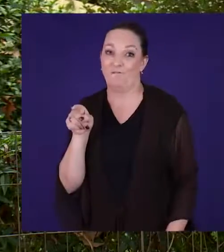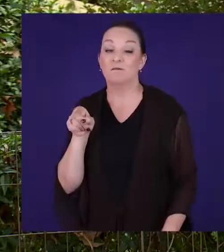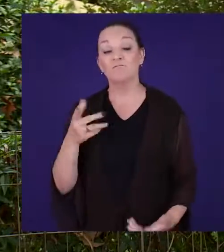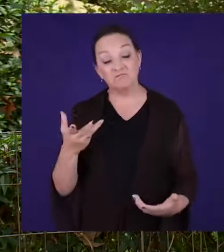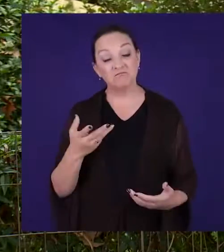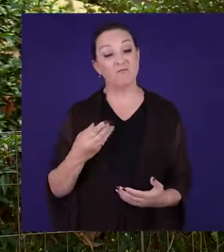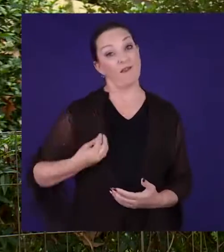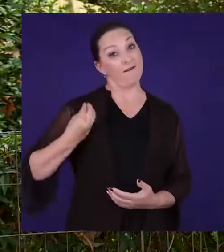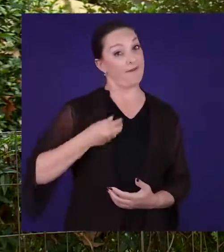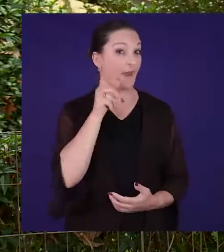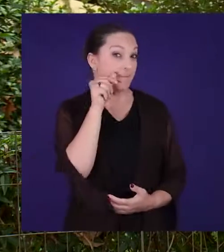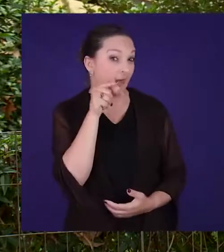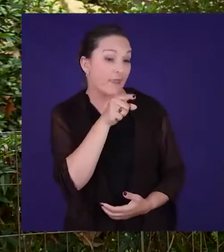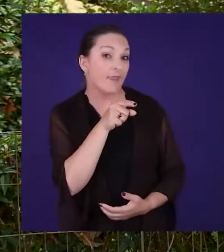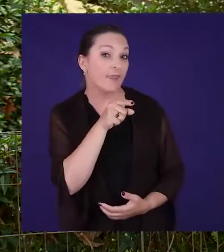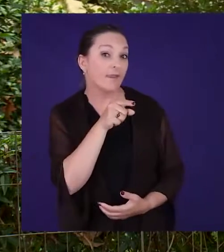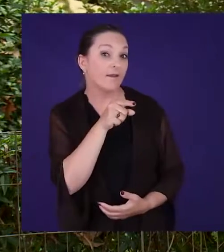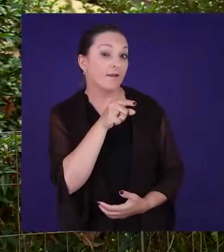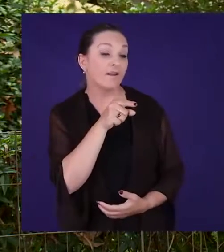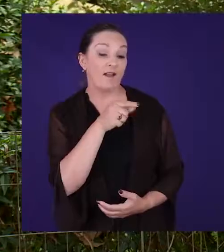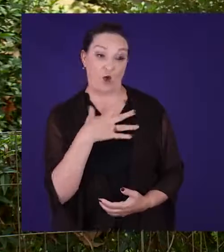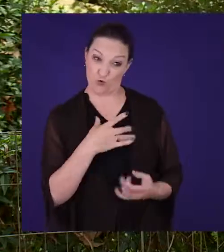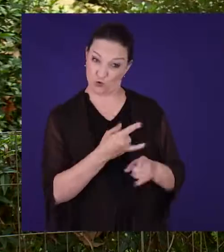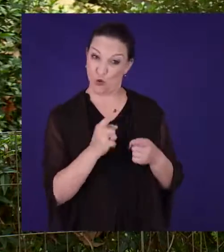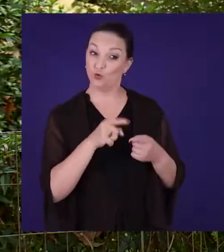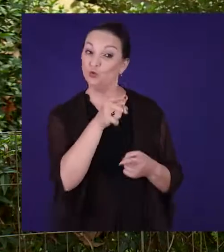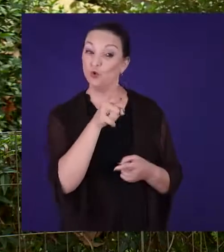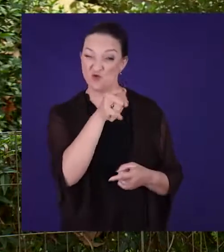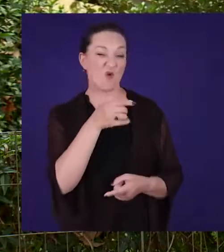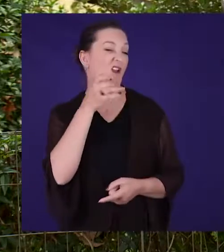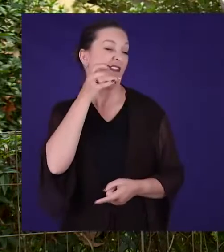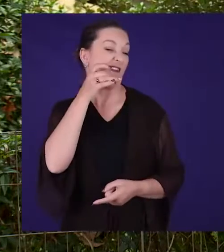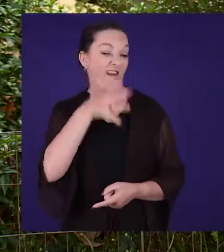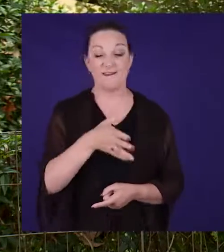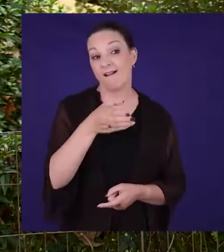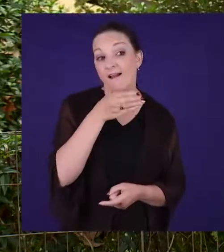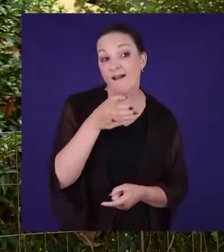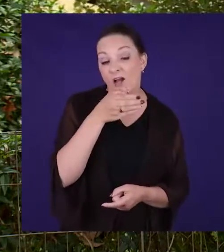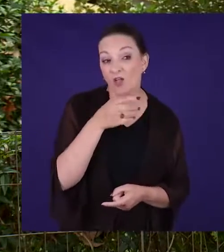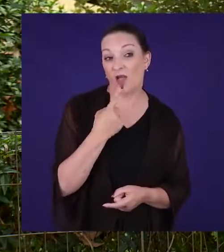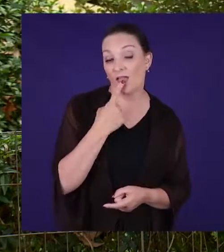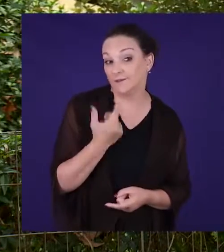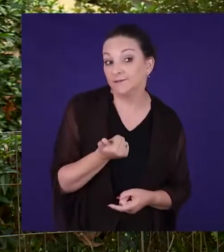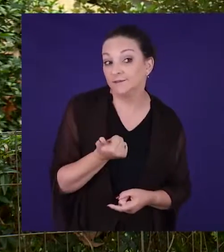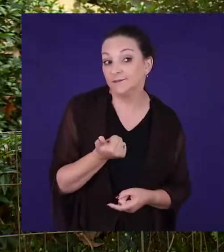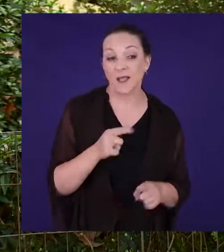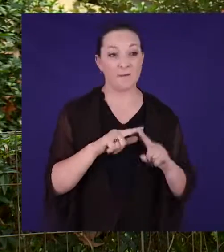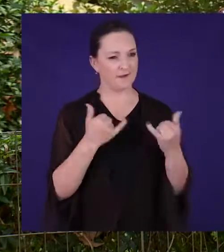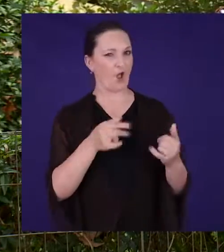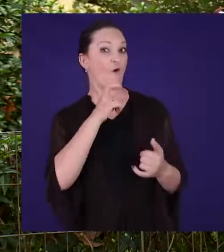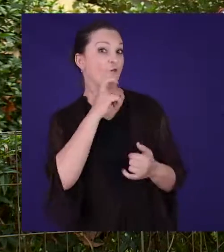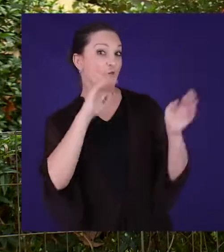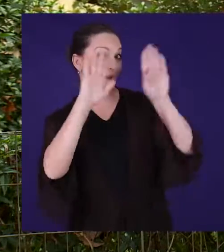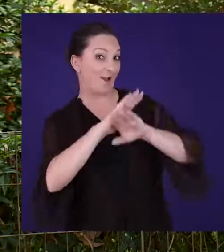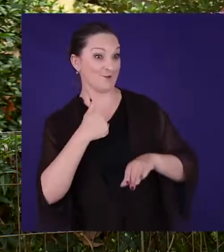I'm talking to a young man watching this program you hate the taste of alcohol but you go out on a Friday night with your young friends and you